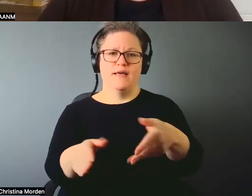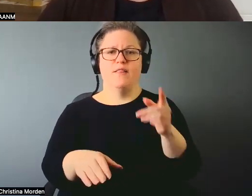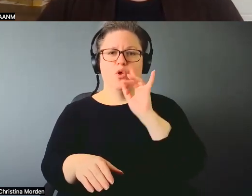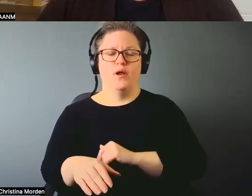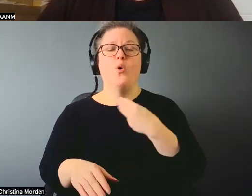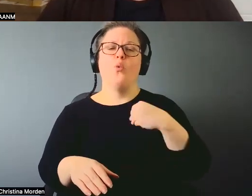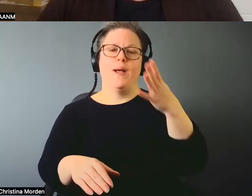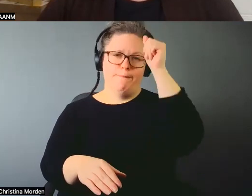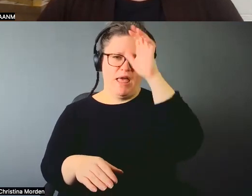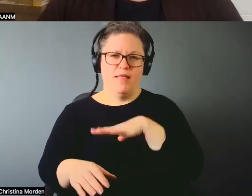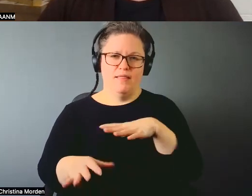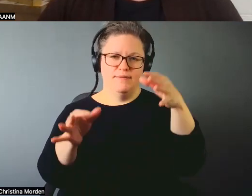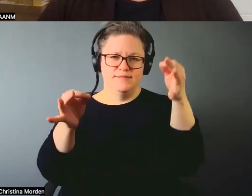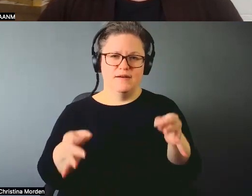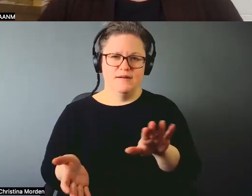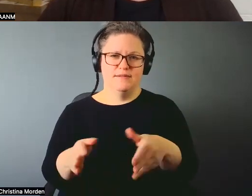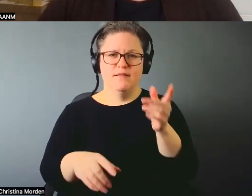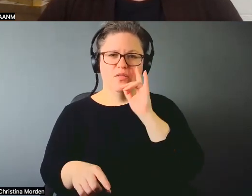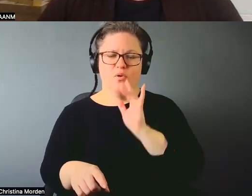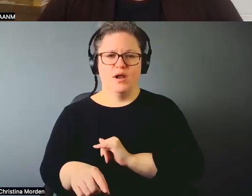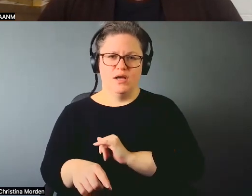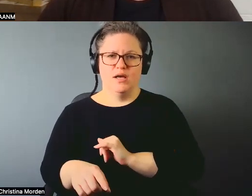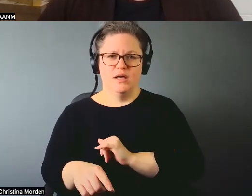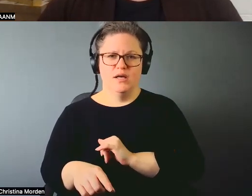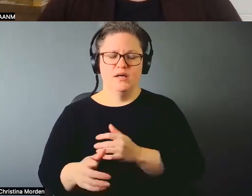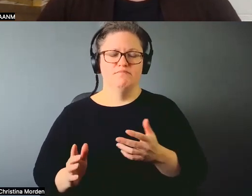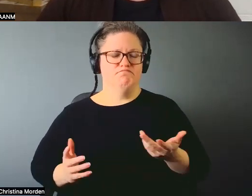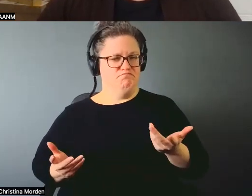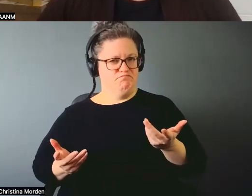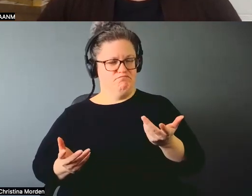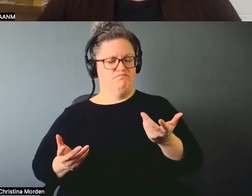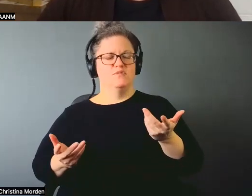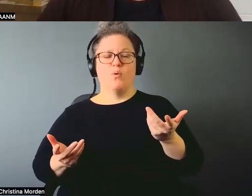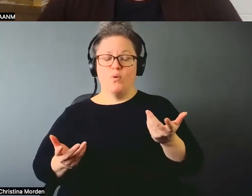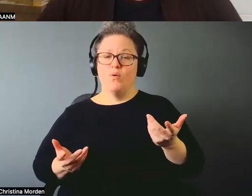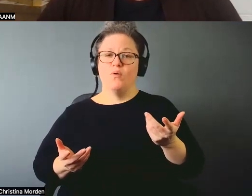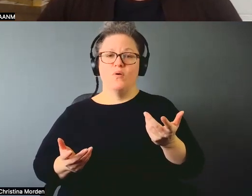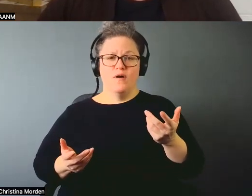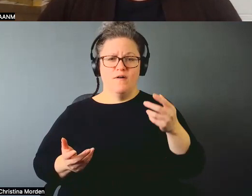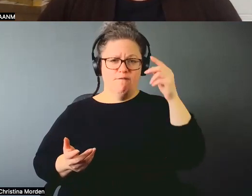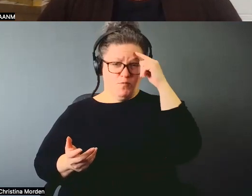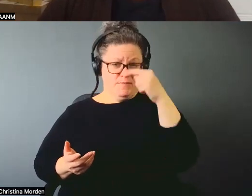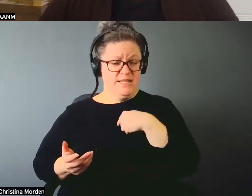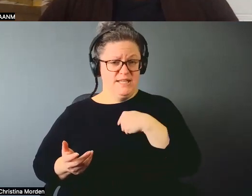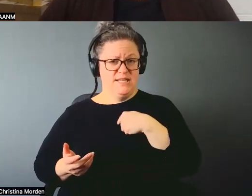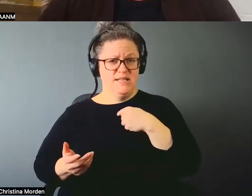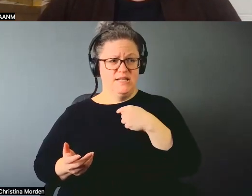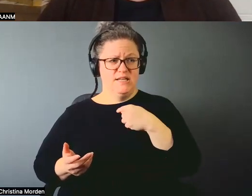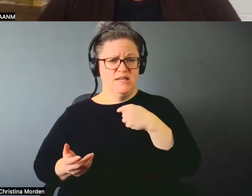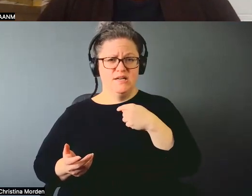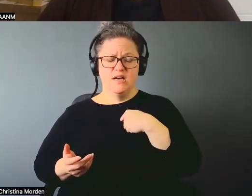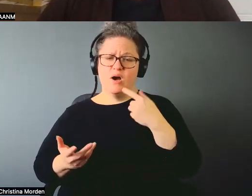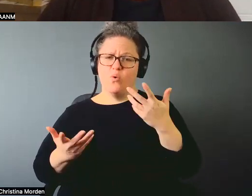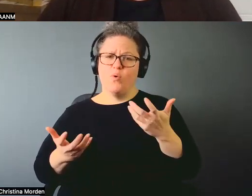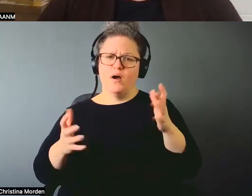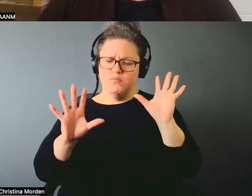white males and so ritual for me years and years ago was about reclaiming what is rightfully mine.